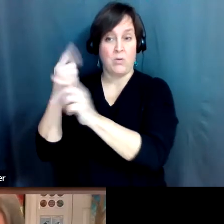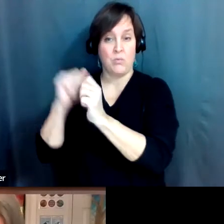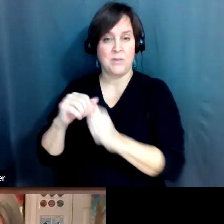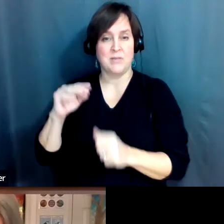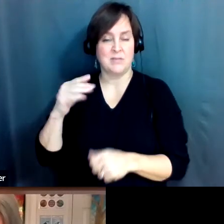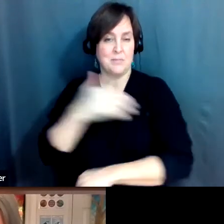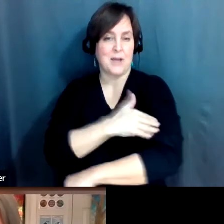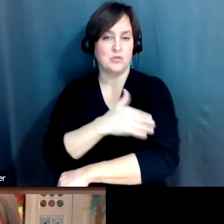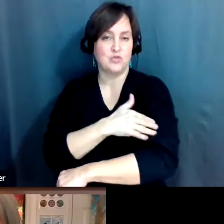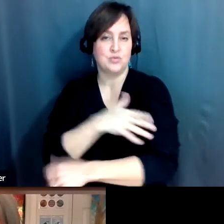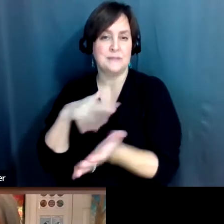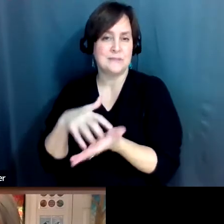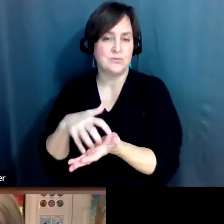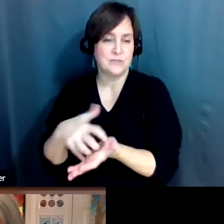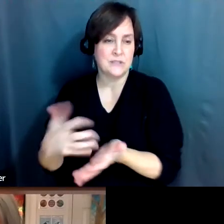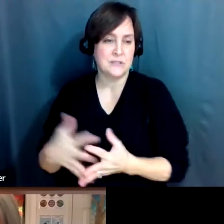Um,